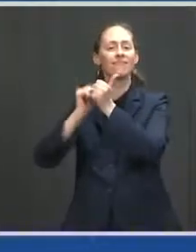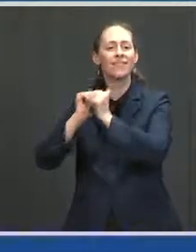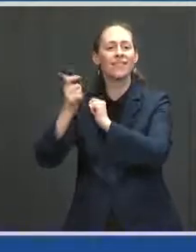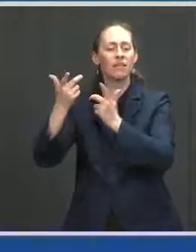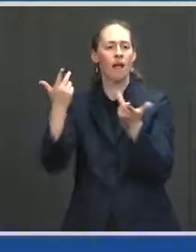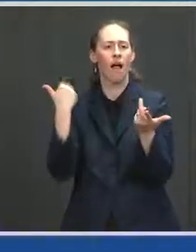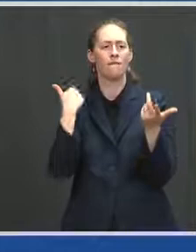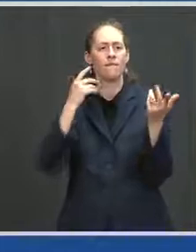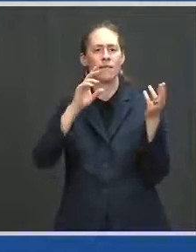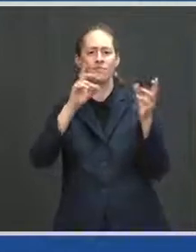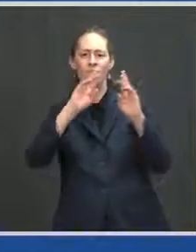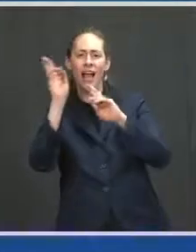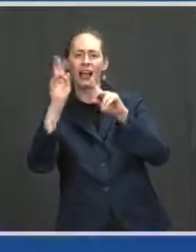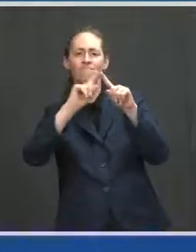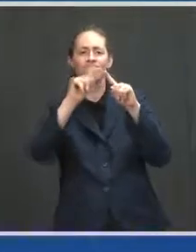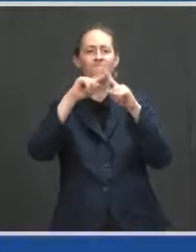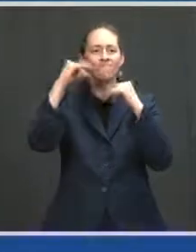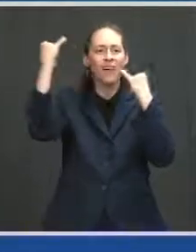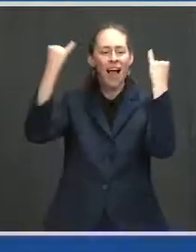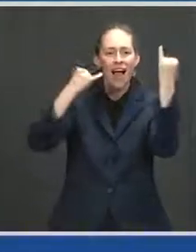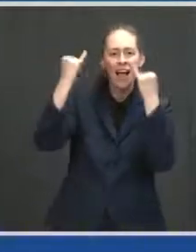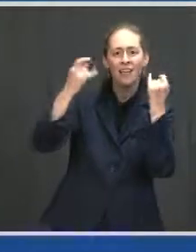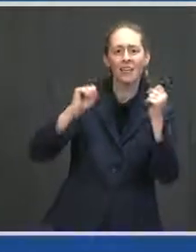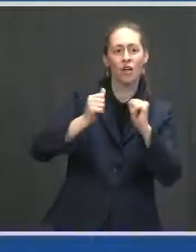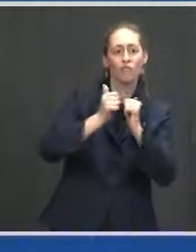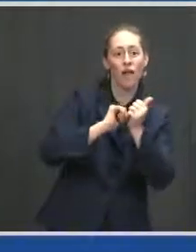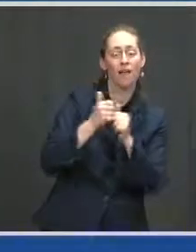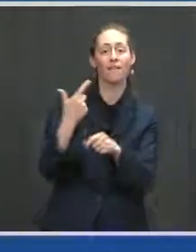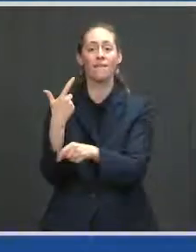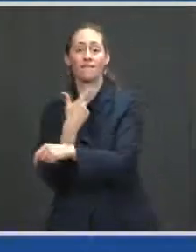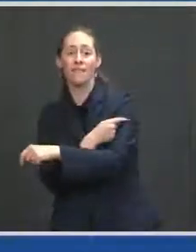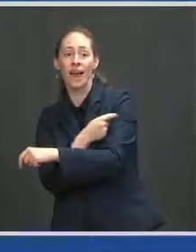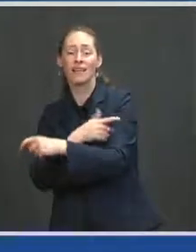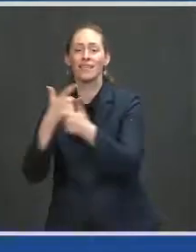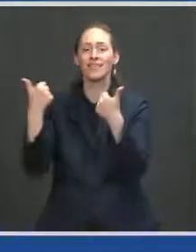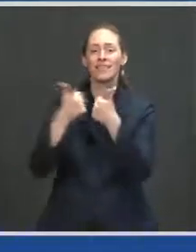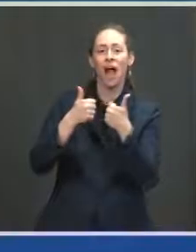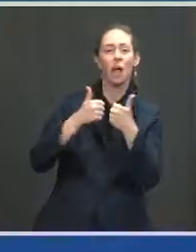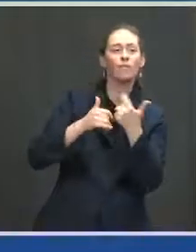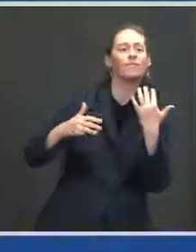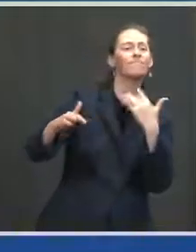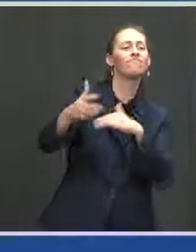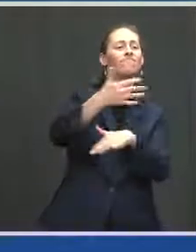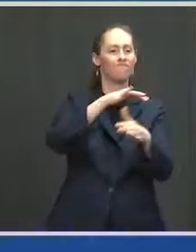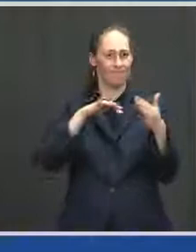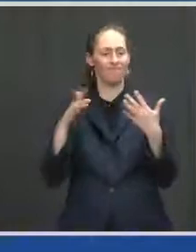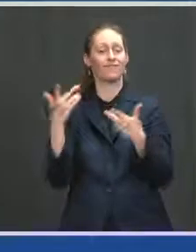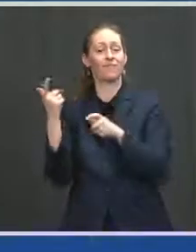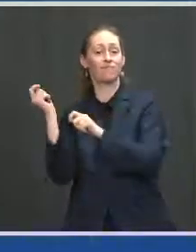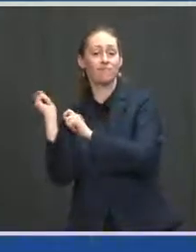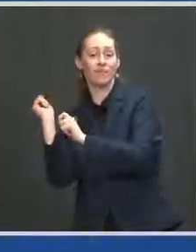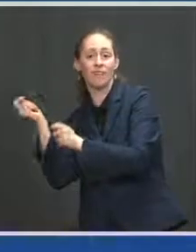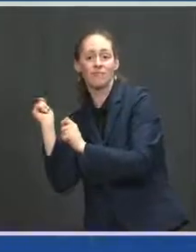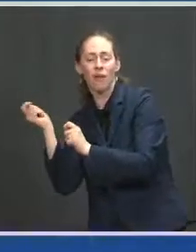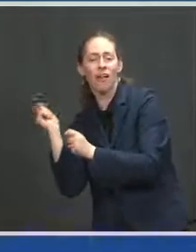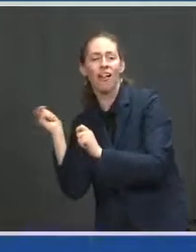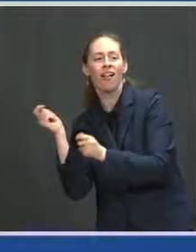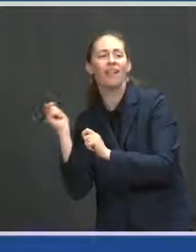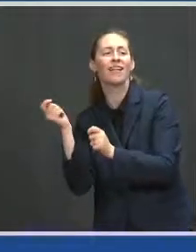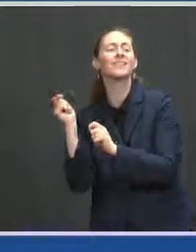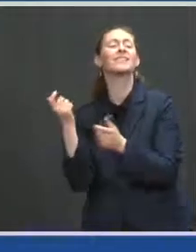and at races. Major League Baseball will be offering free tickets to people who get vaccinated at the ballpark.